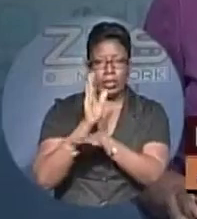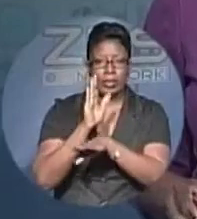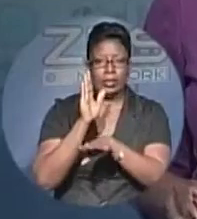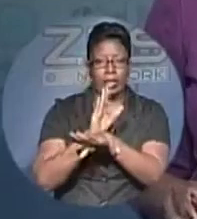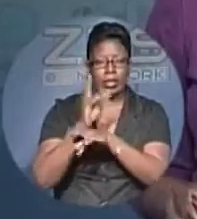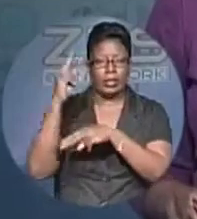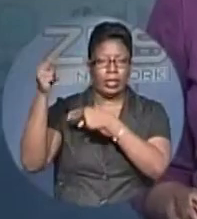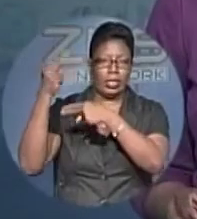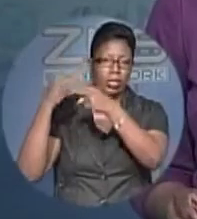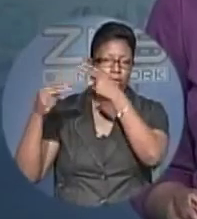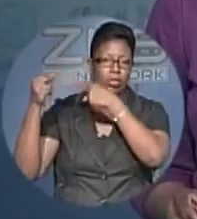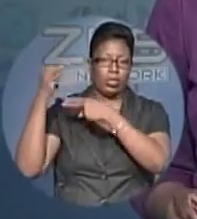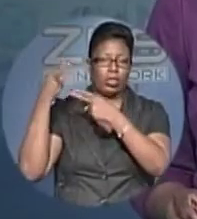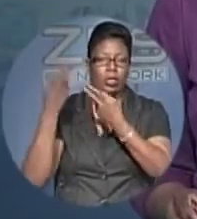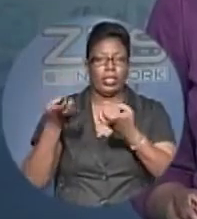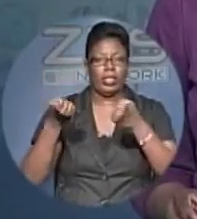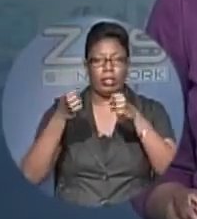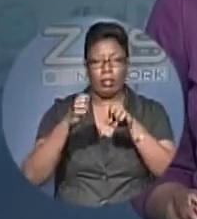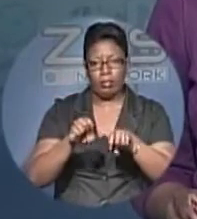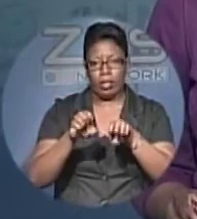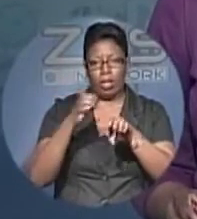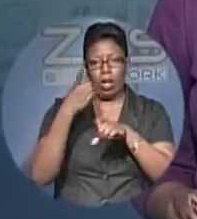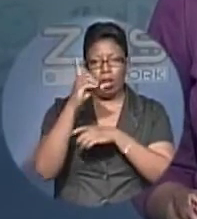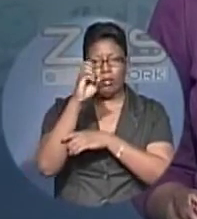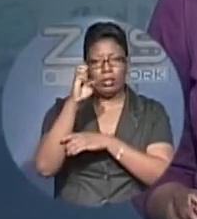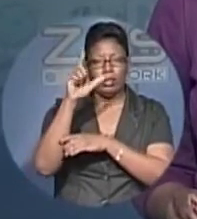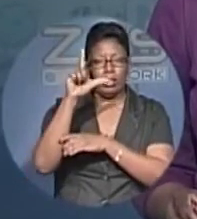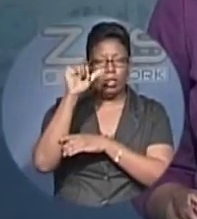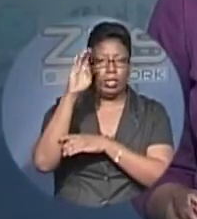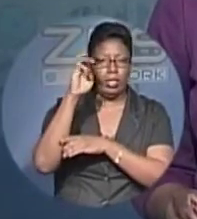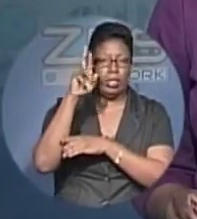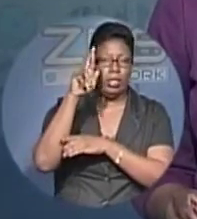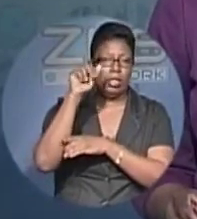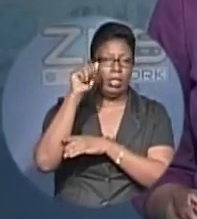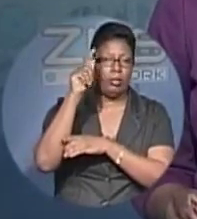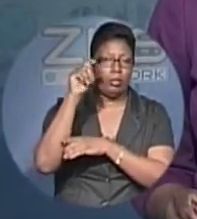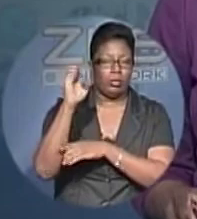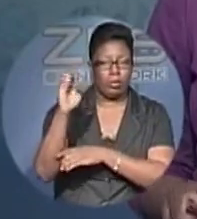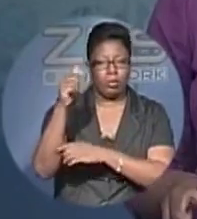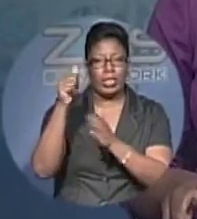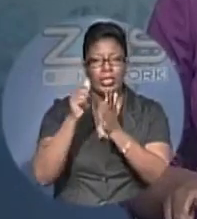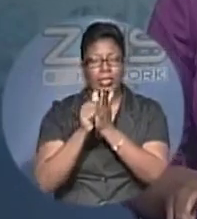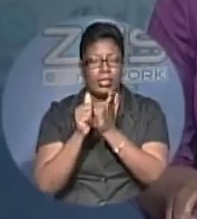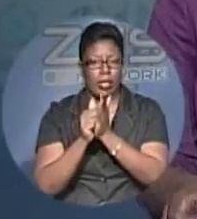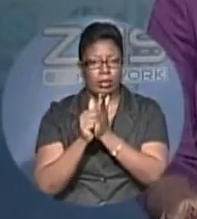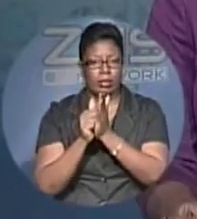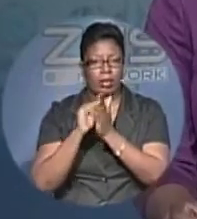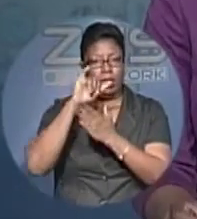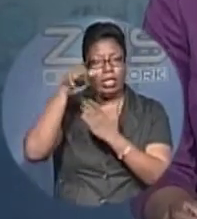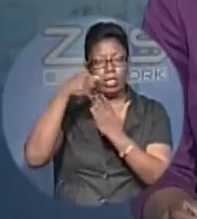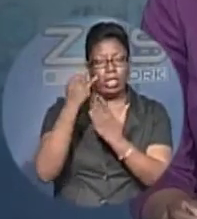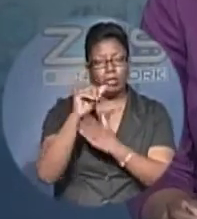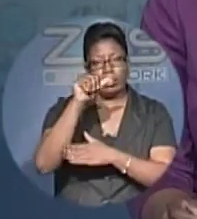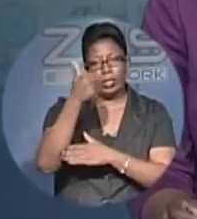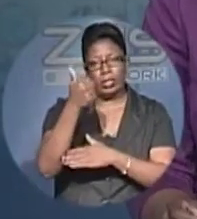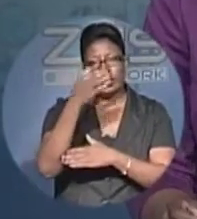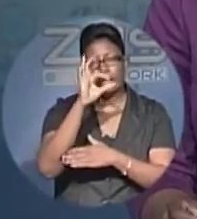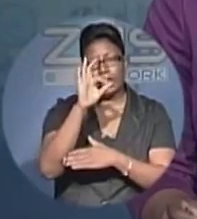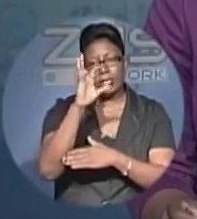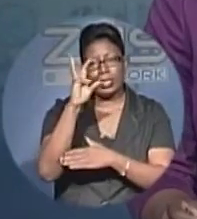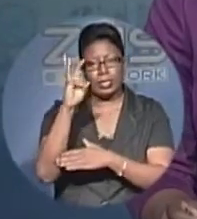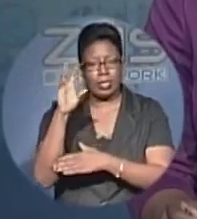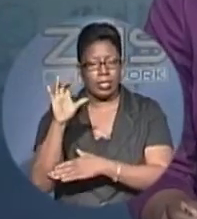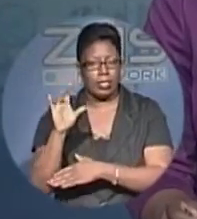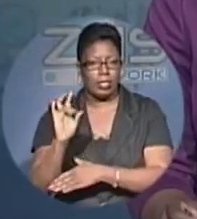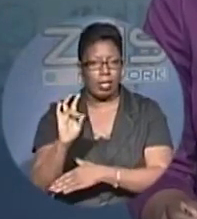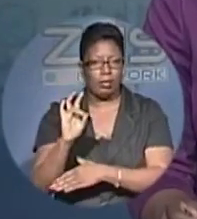The historic event wasn't the result of a deliberate act, but the impact it left was indelible. January 10, 1967, was